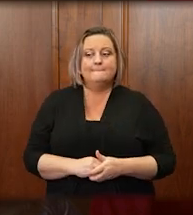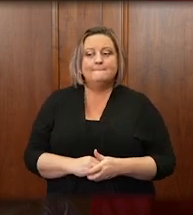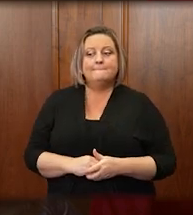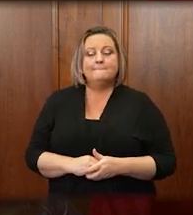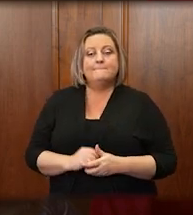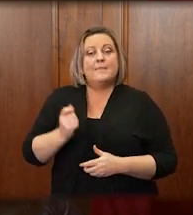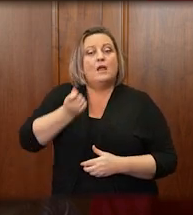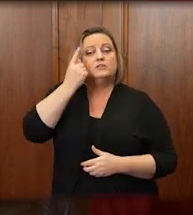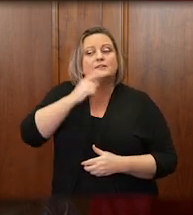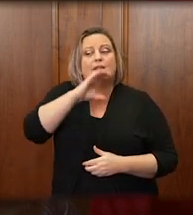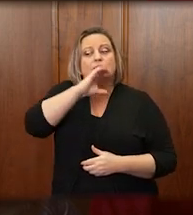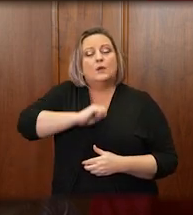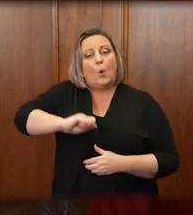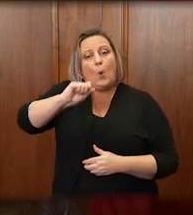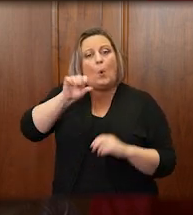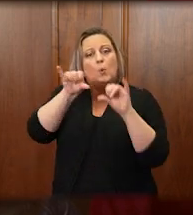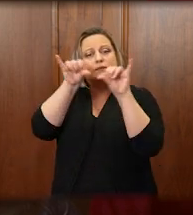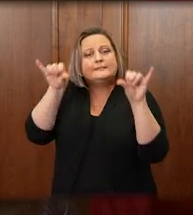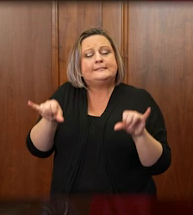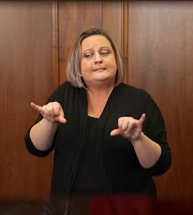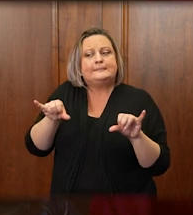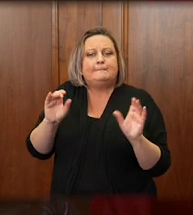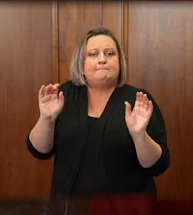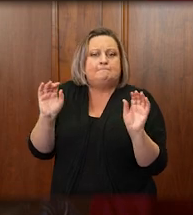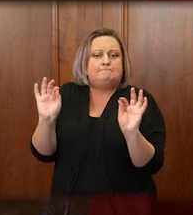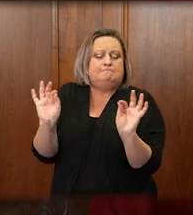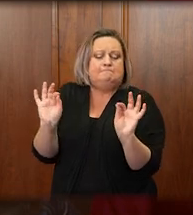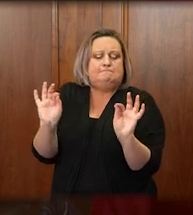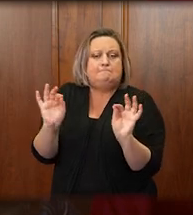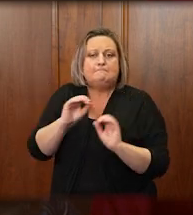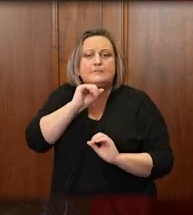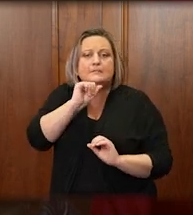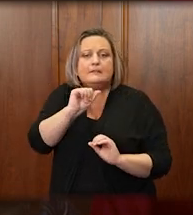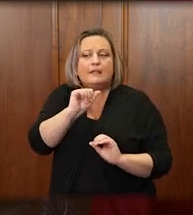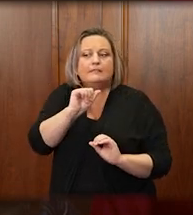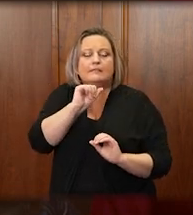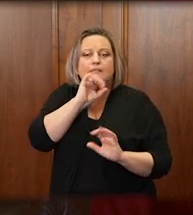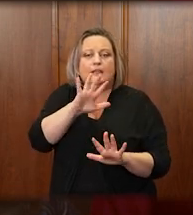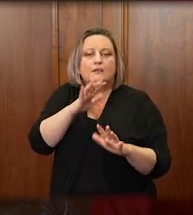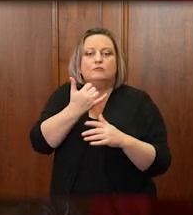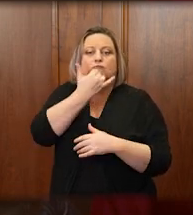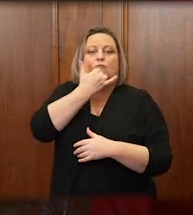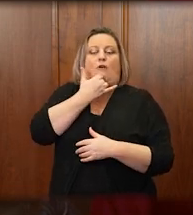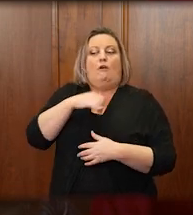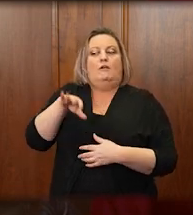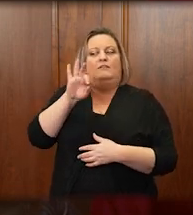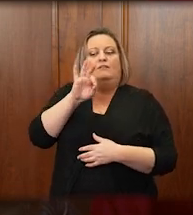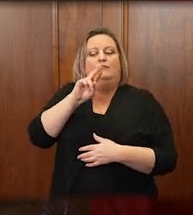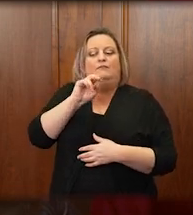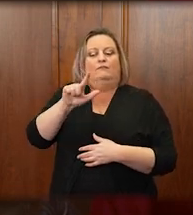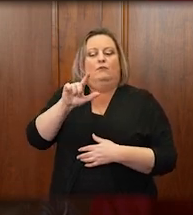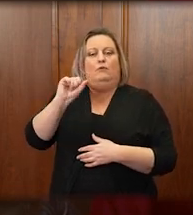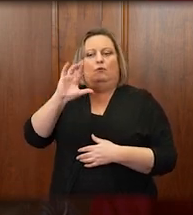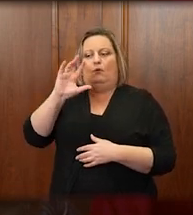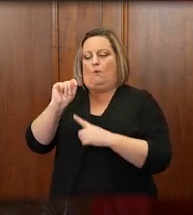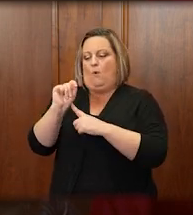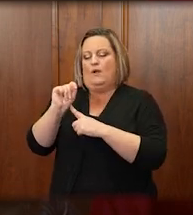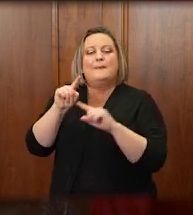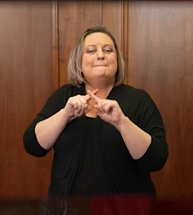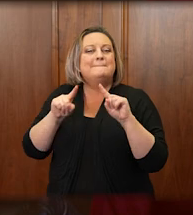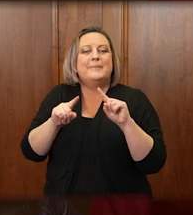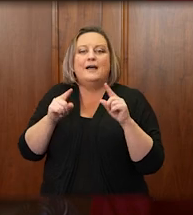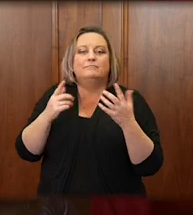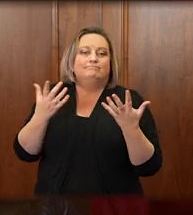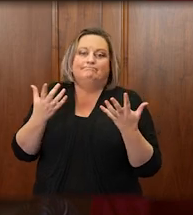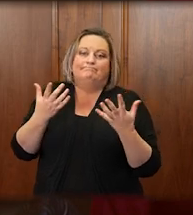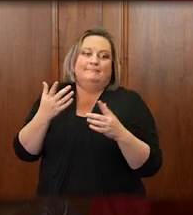with the old circuit court system, called Full Court, but it was no longer maintained by the manufacturer and had to